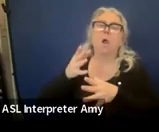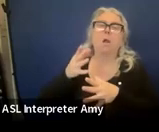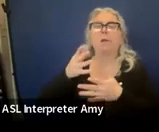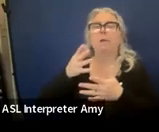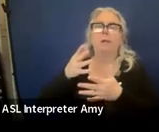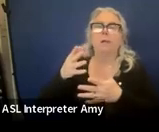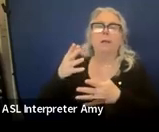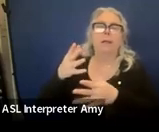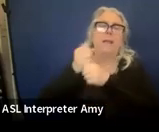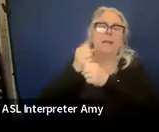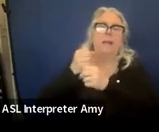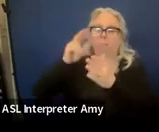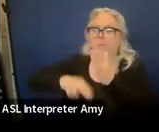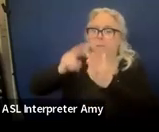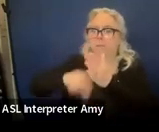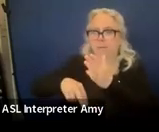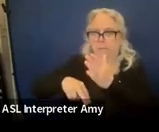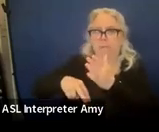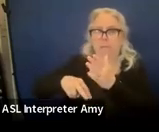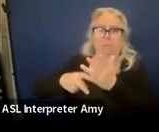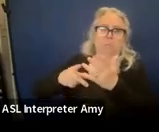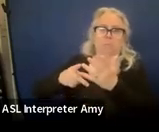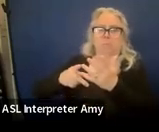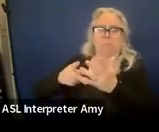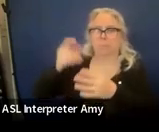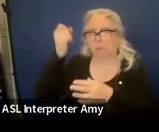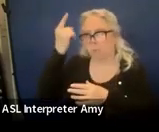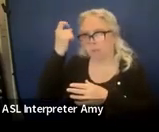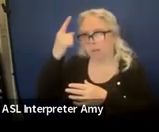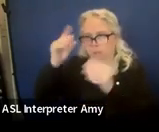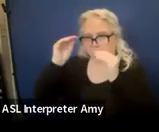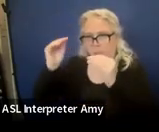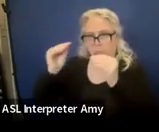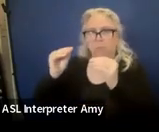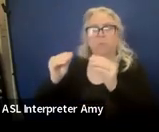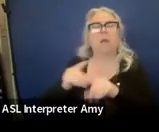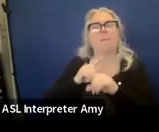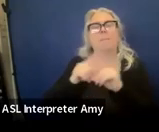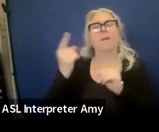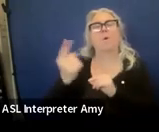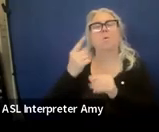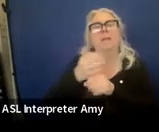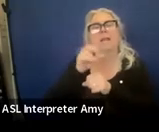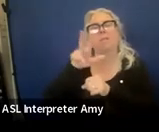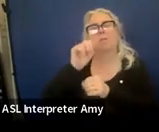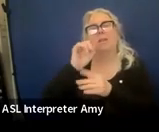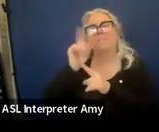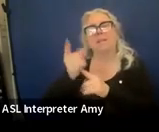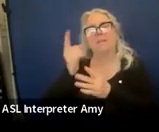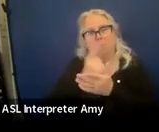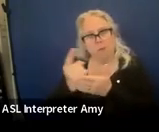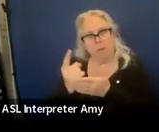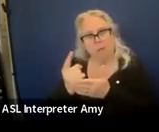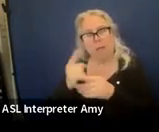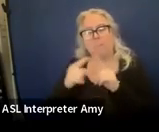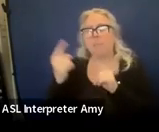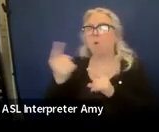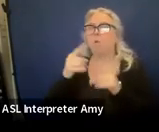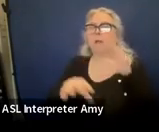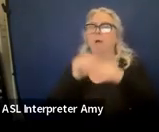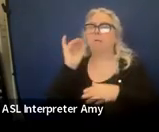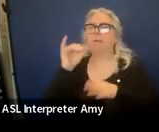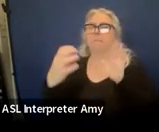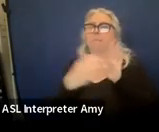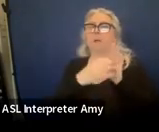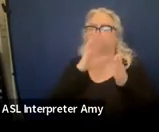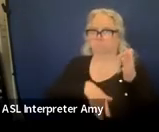time. So they go into the special ed study hall, but they are only getting 30 minutes per week. So they would only be out of that block